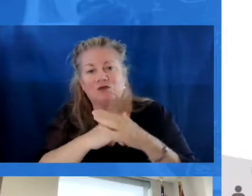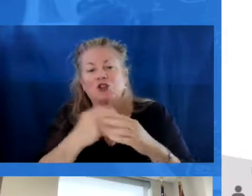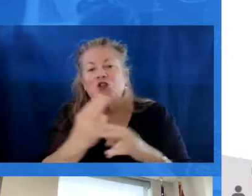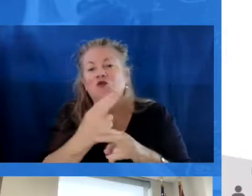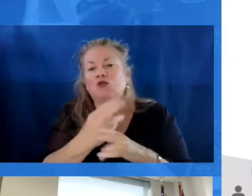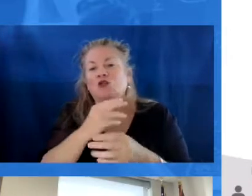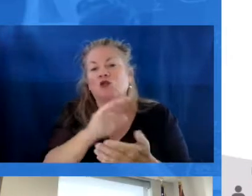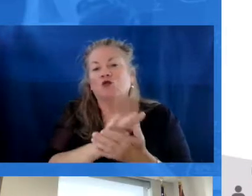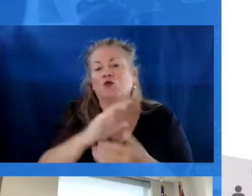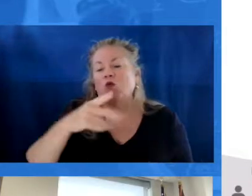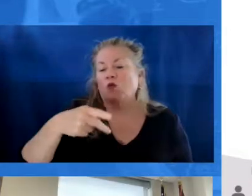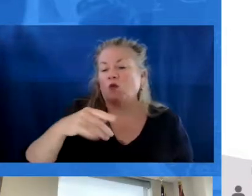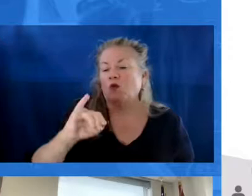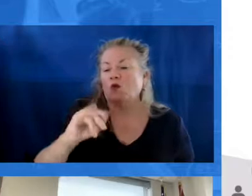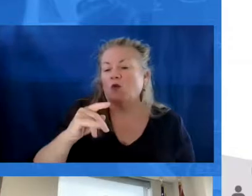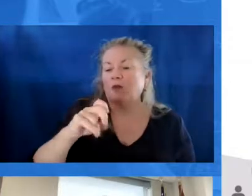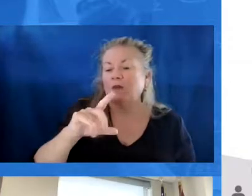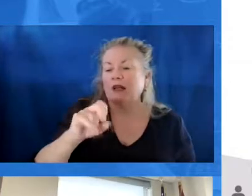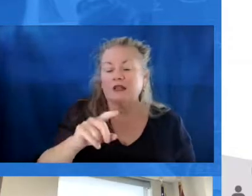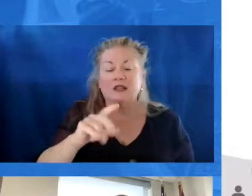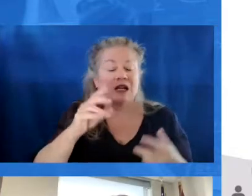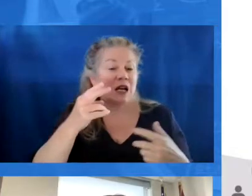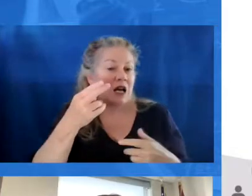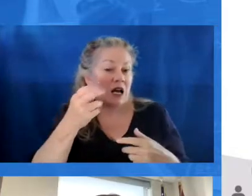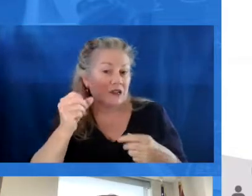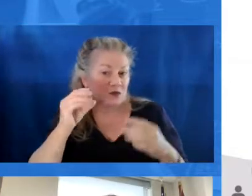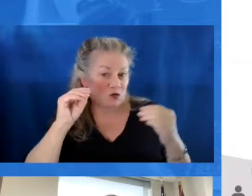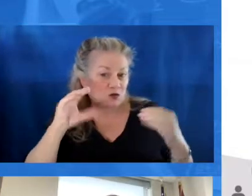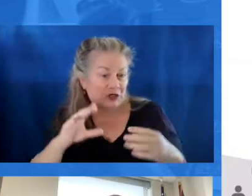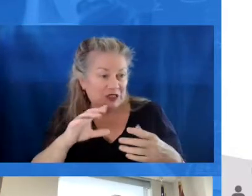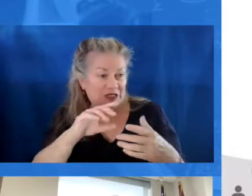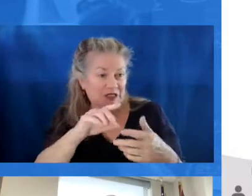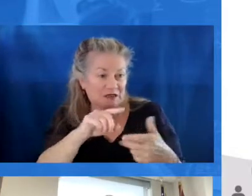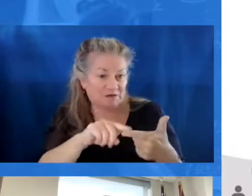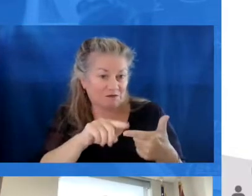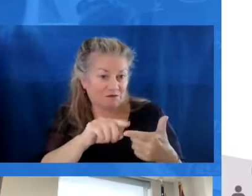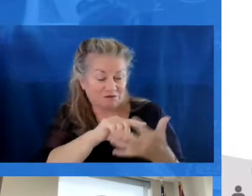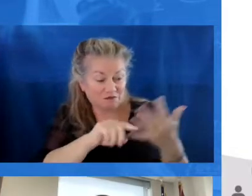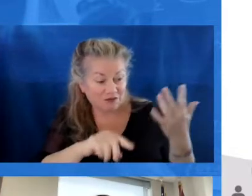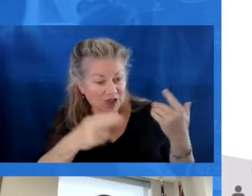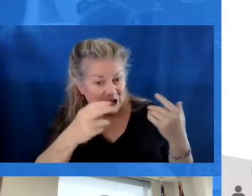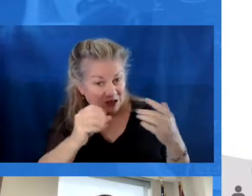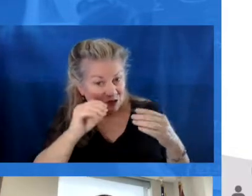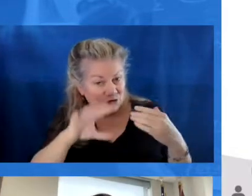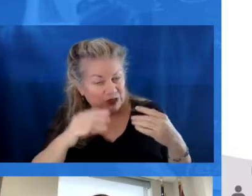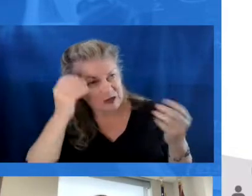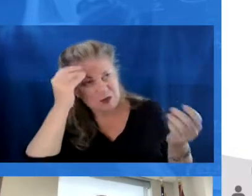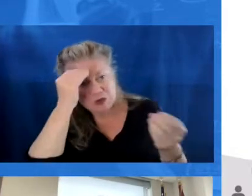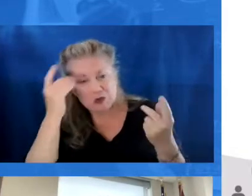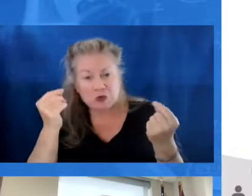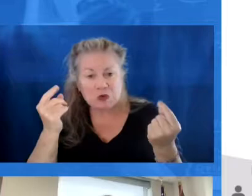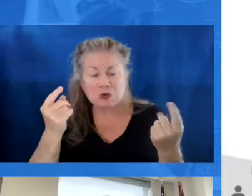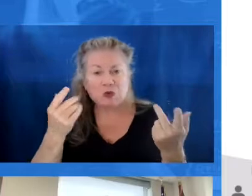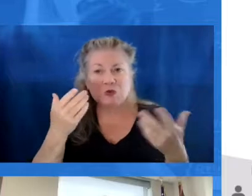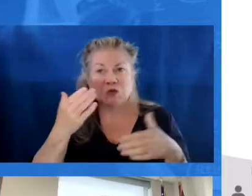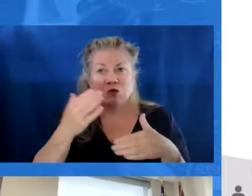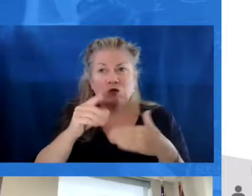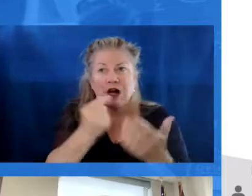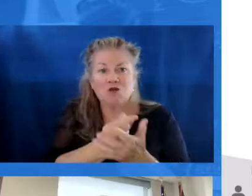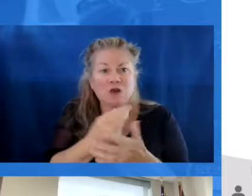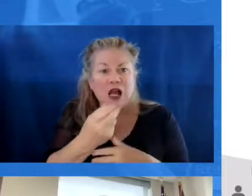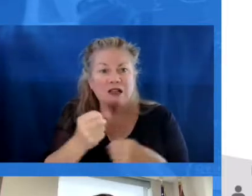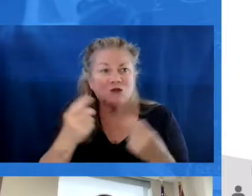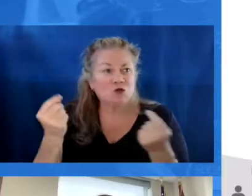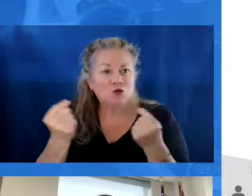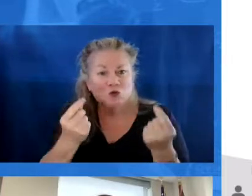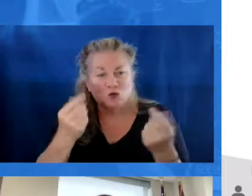and emphasizing that school pipeline. So we look at our high school students teaching as a profession. We have a number of high school students who are still thinking about what they want